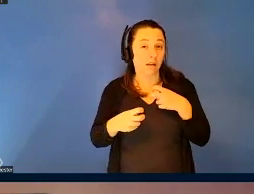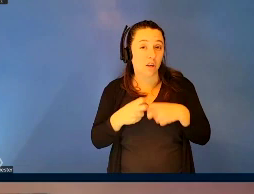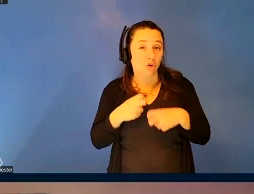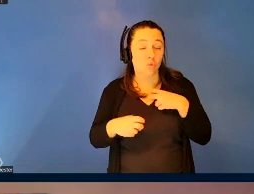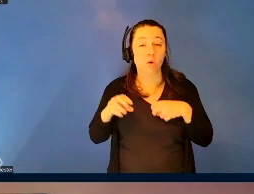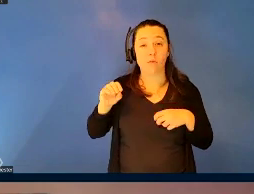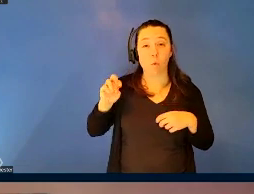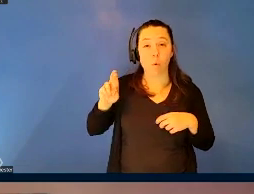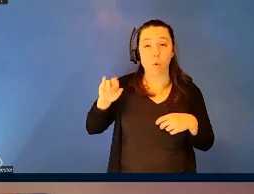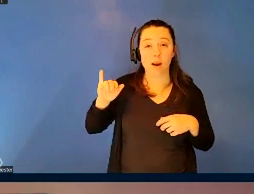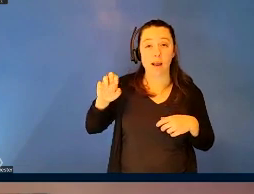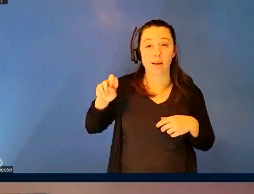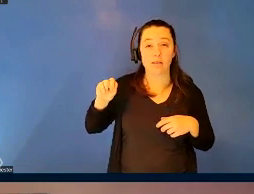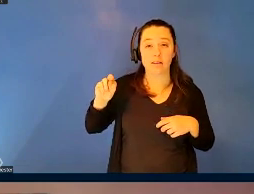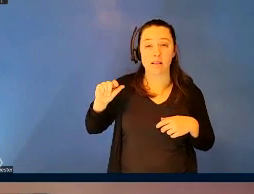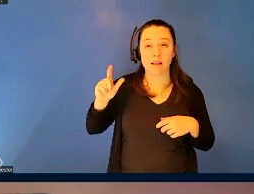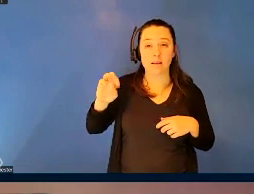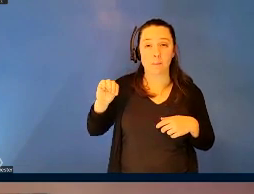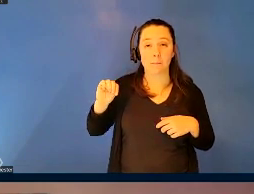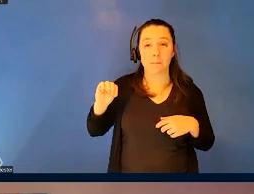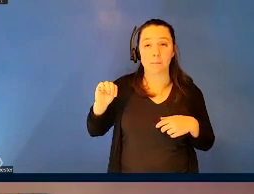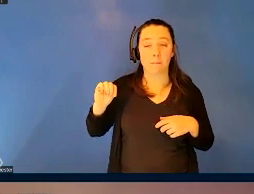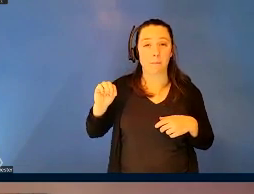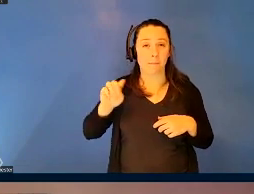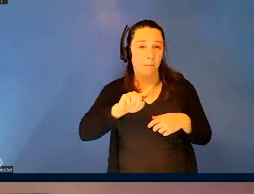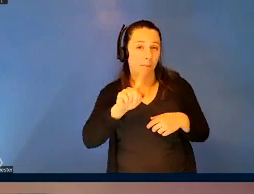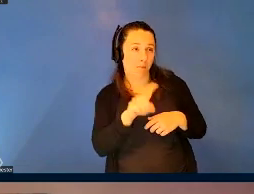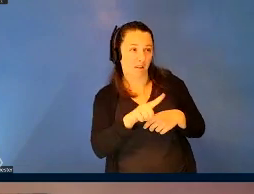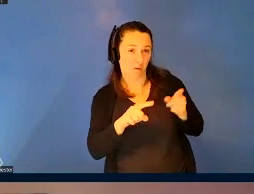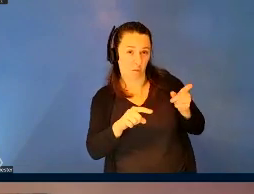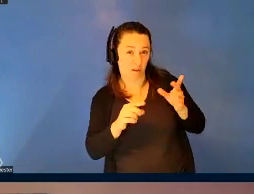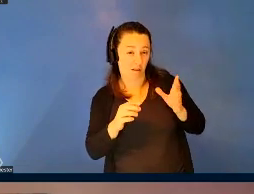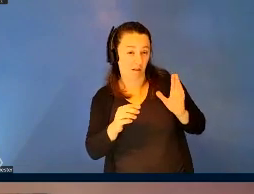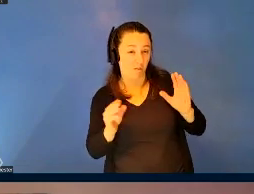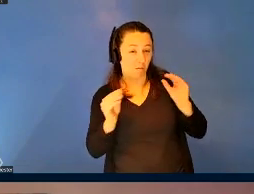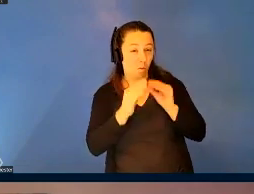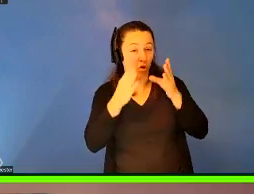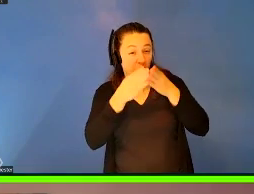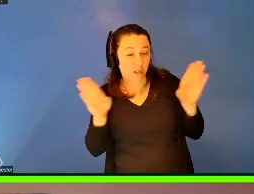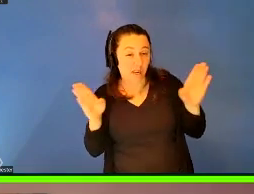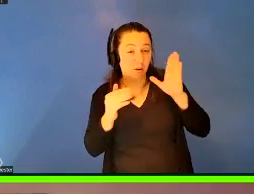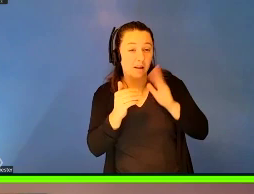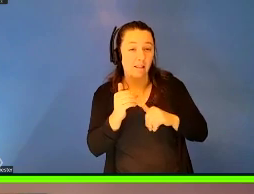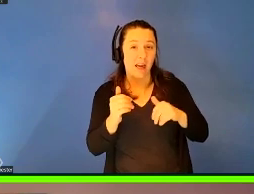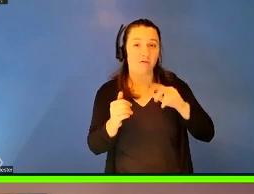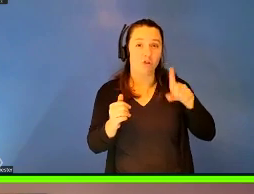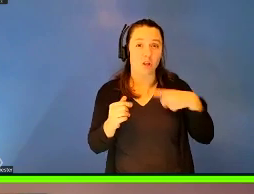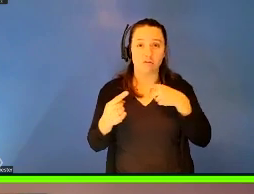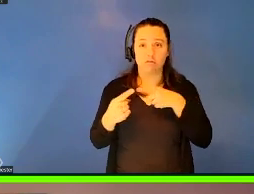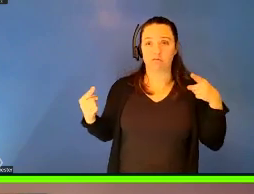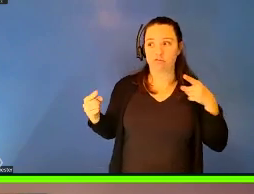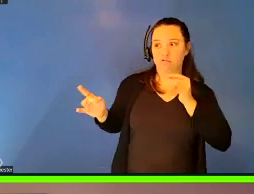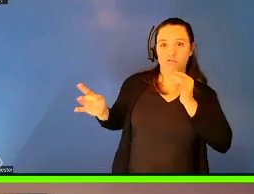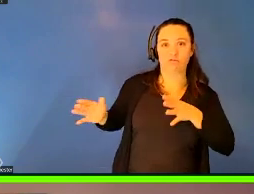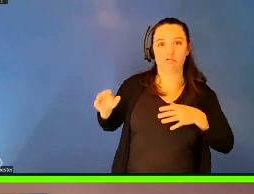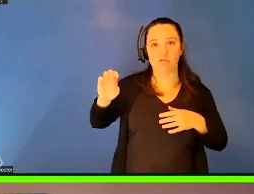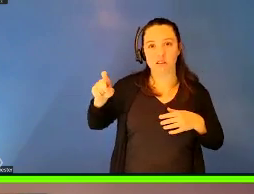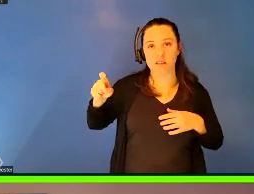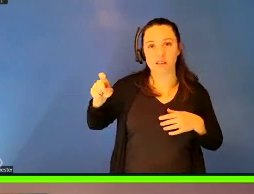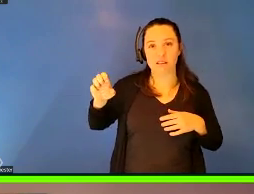or more, or was it more generic xenophobia? Dr. that's, that's, that's a great question.